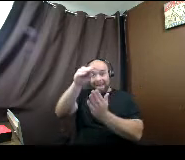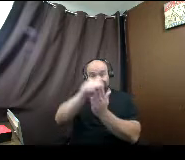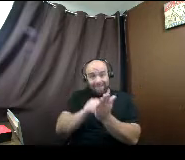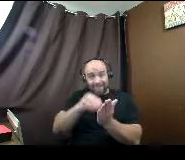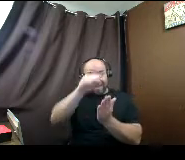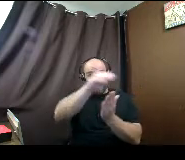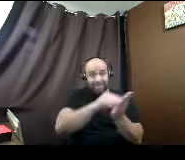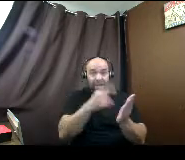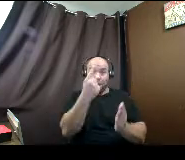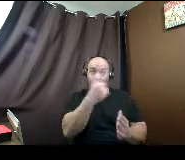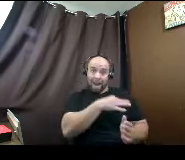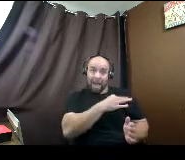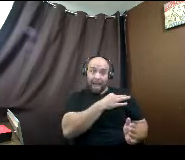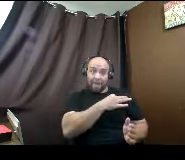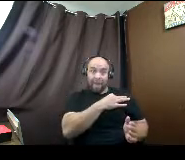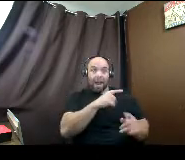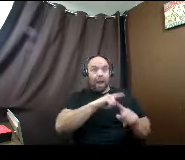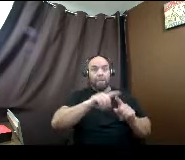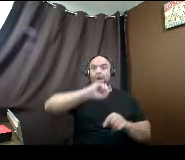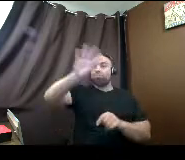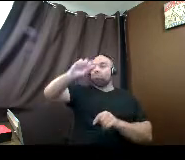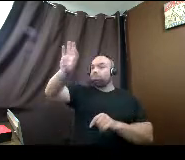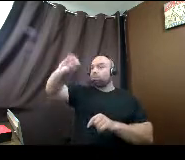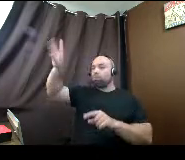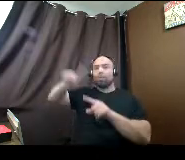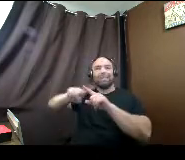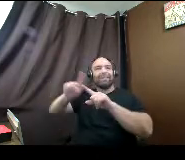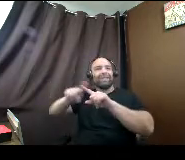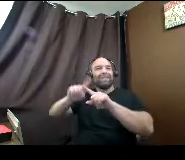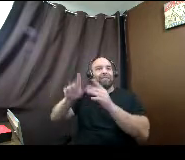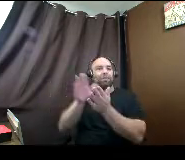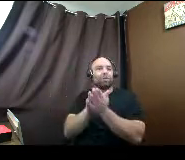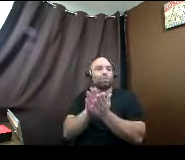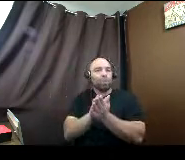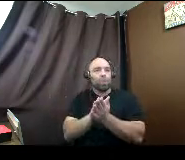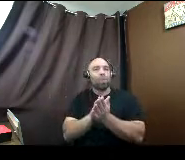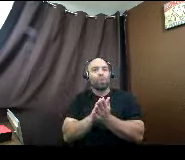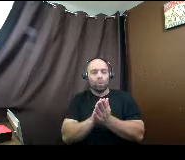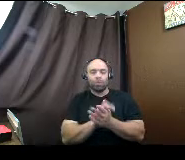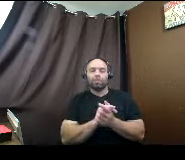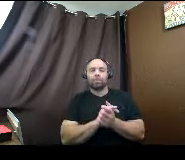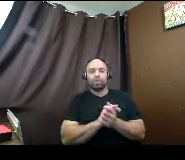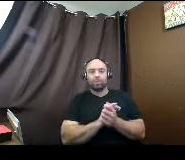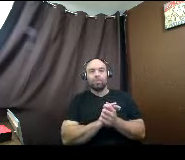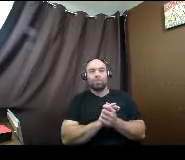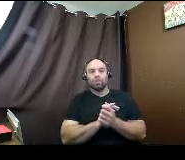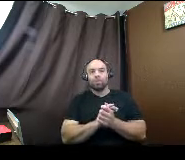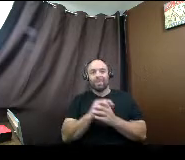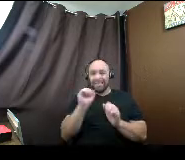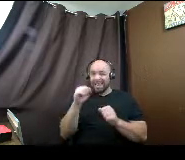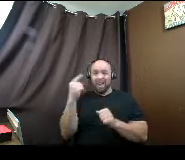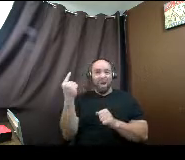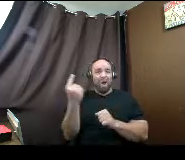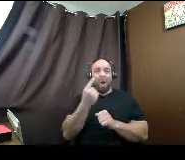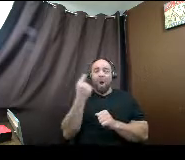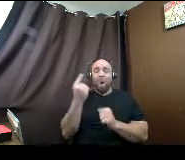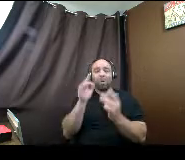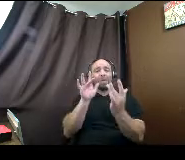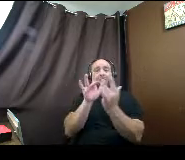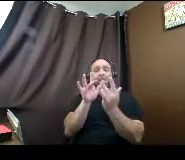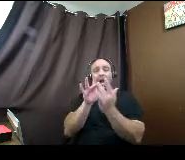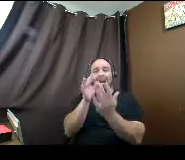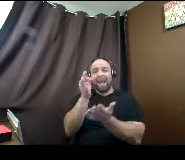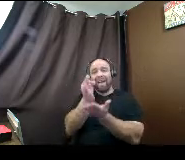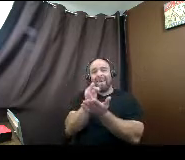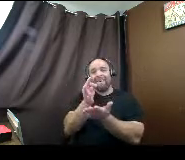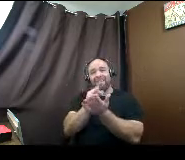once for that school. So you want to check with your institutional scholarships first and foremost. And you can always reach out to your financial aid office of that